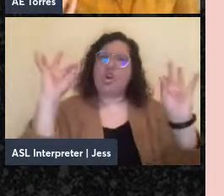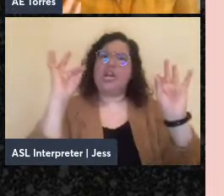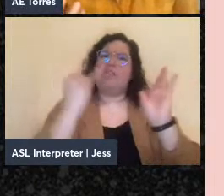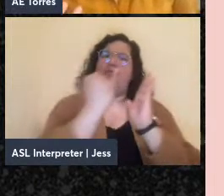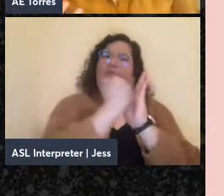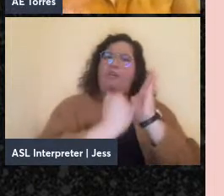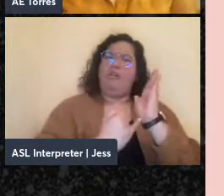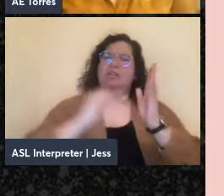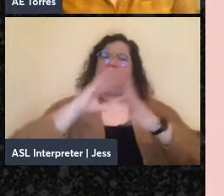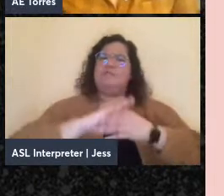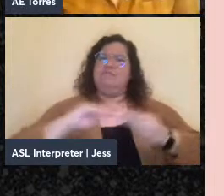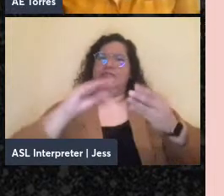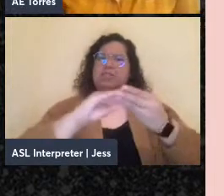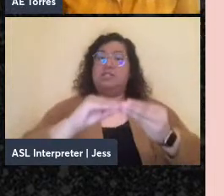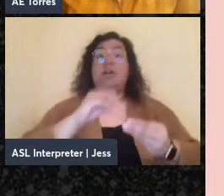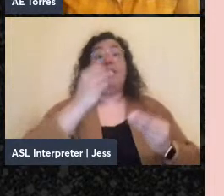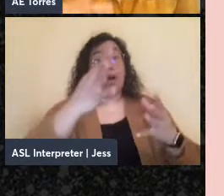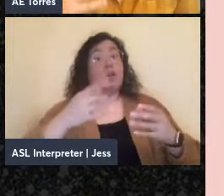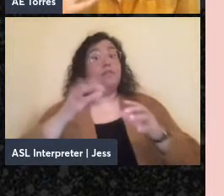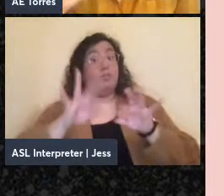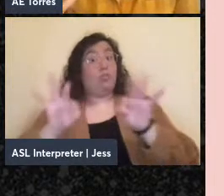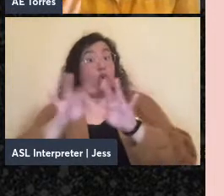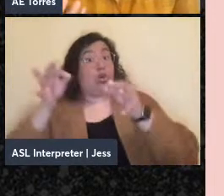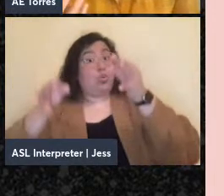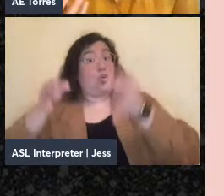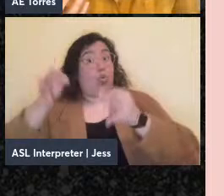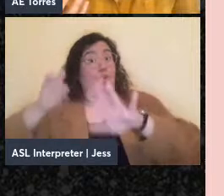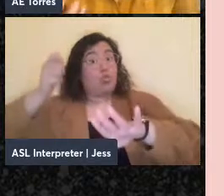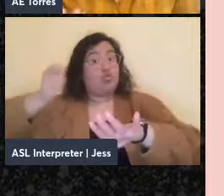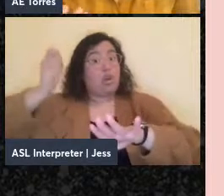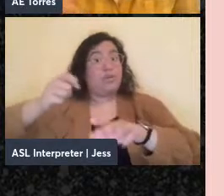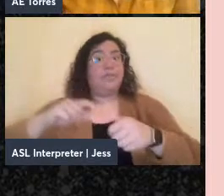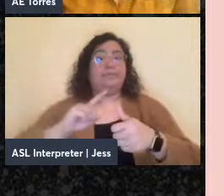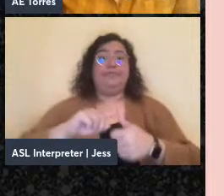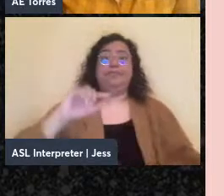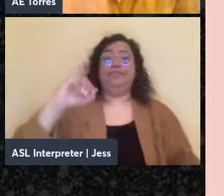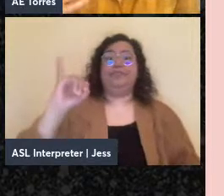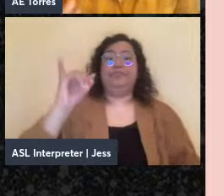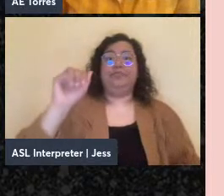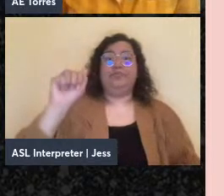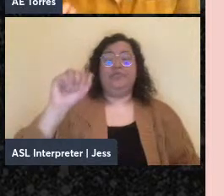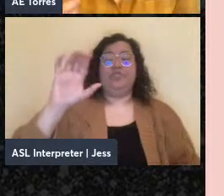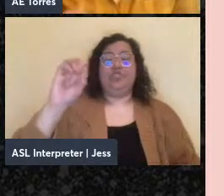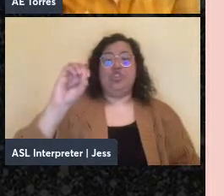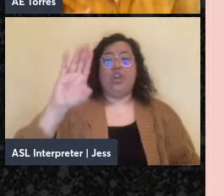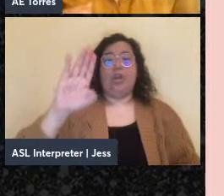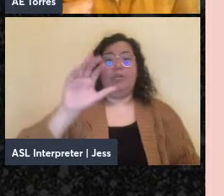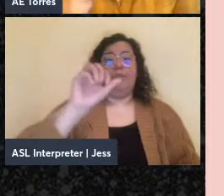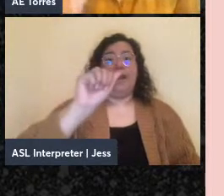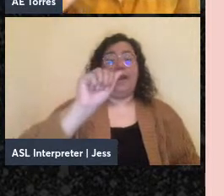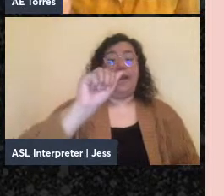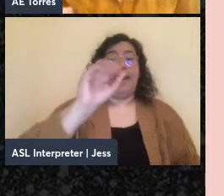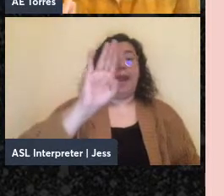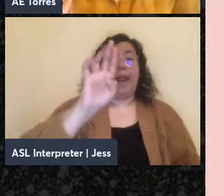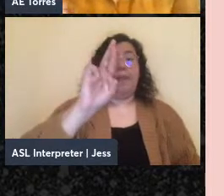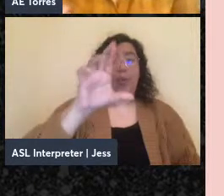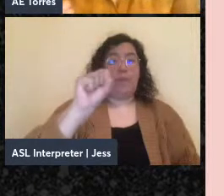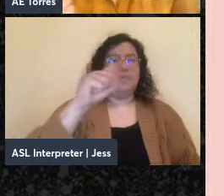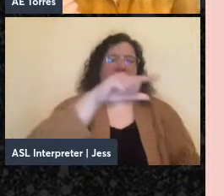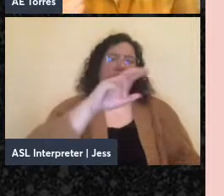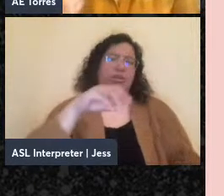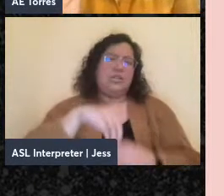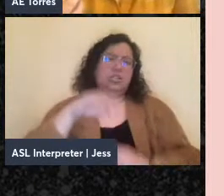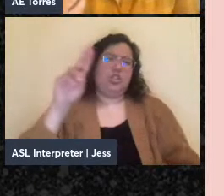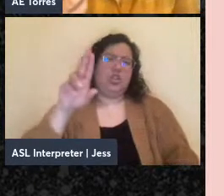the key trials, including Jacob Abrams versus the United States during the Red Scare, which was the prosecution